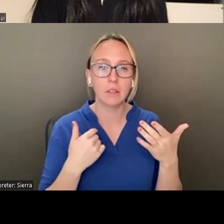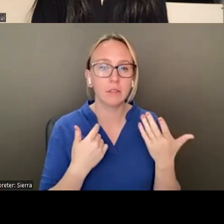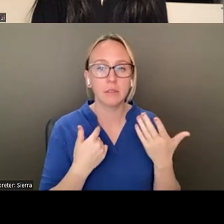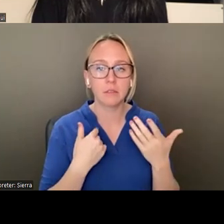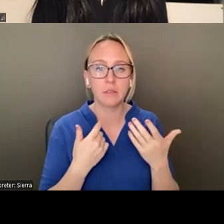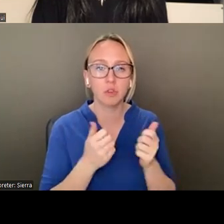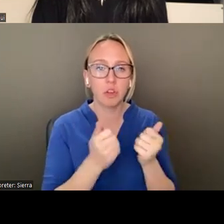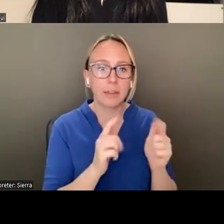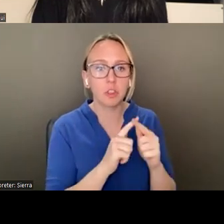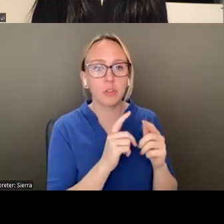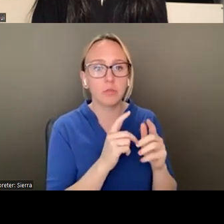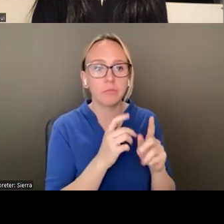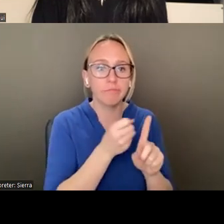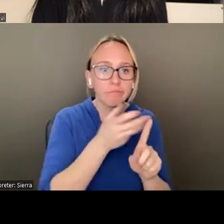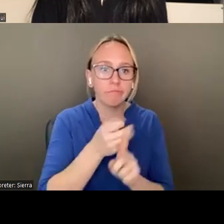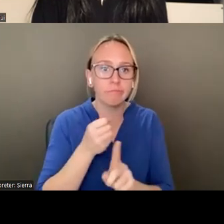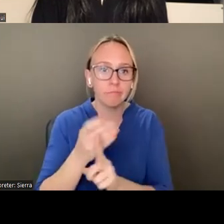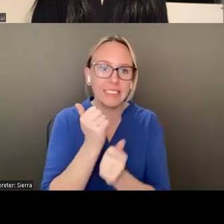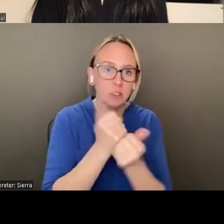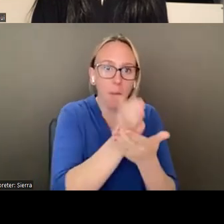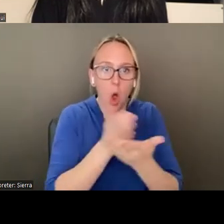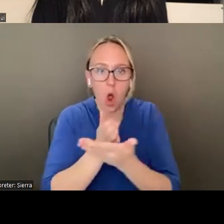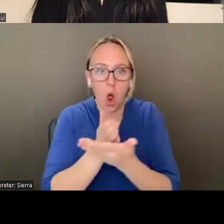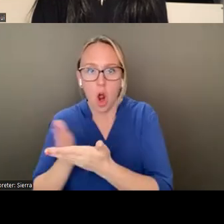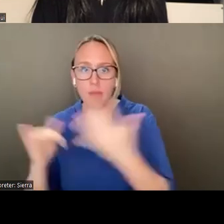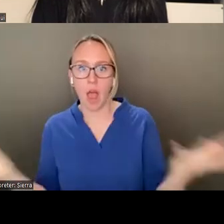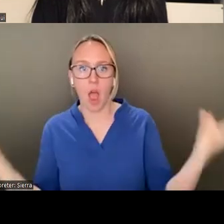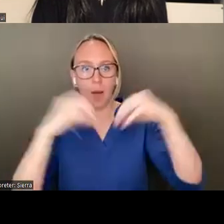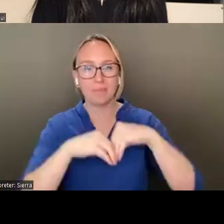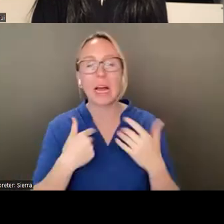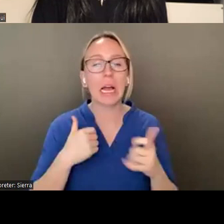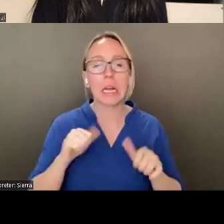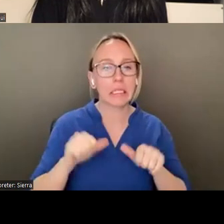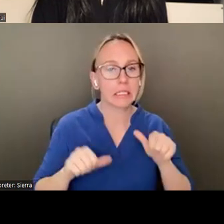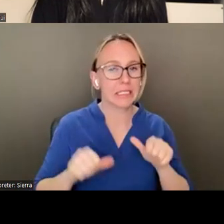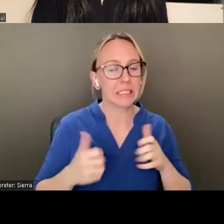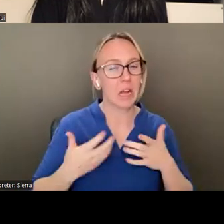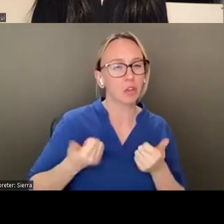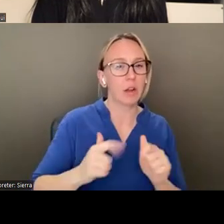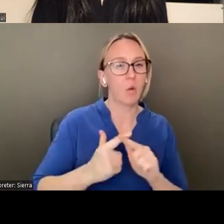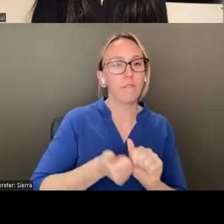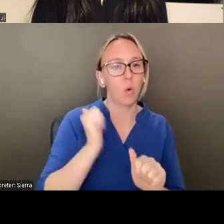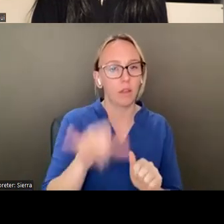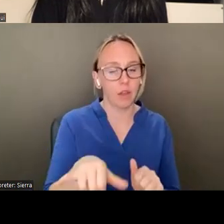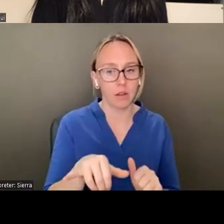I'm really hesitant to do that. So I as much as I can kind of I'm fine with kind of,